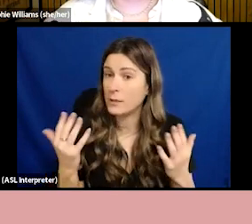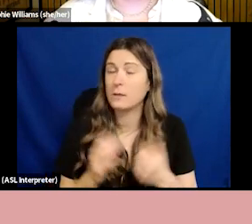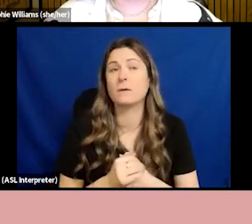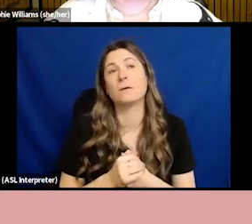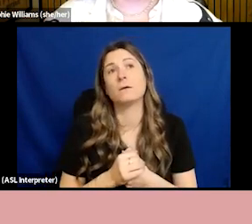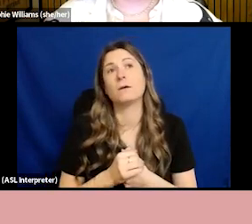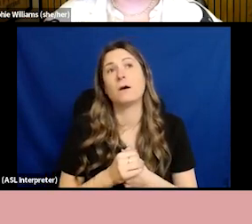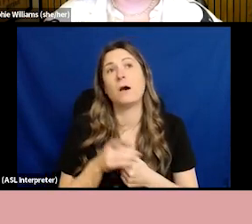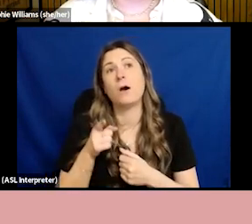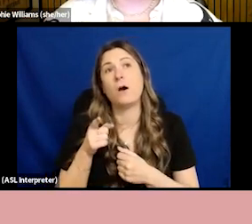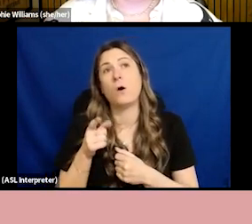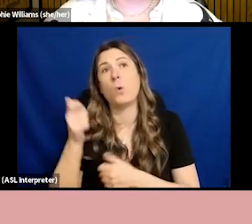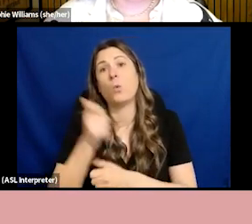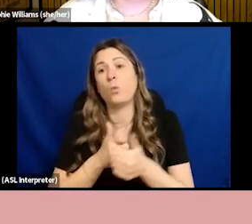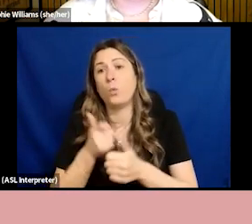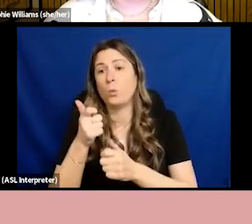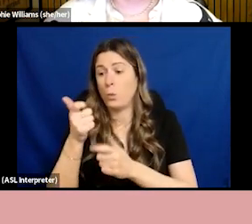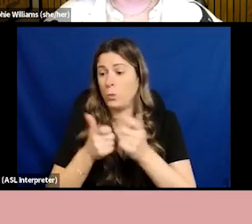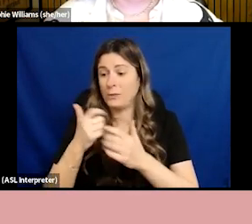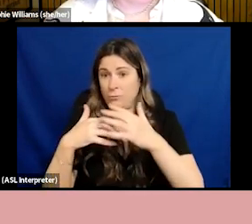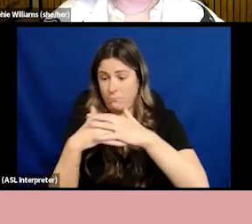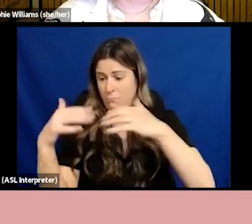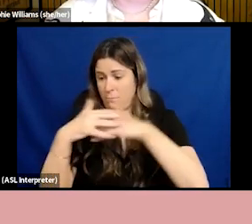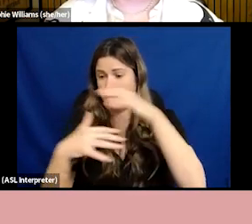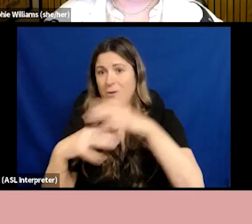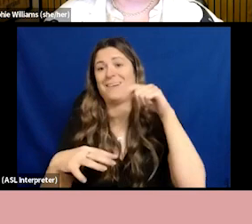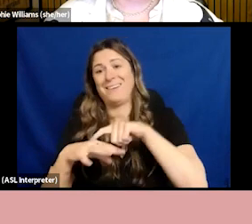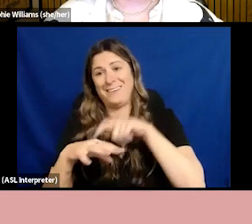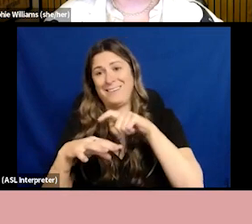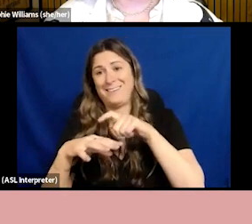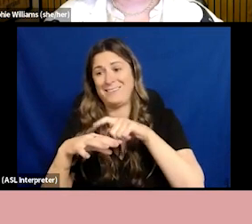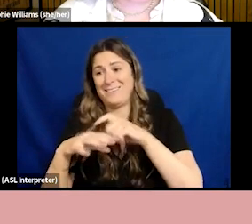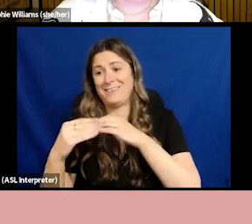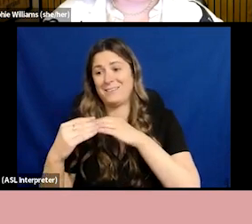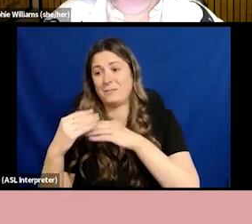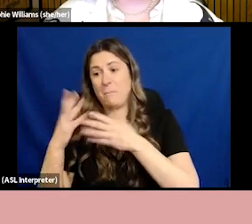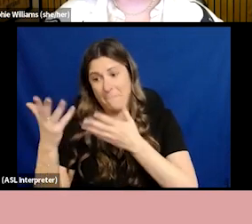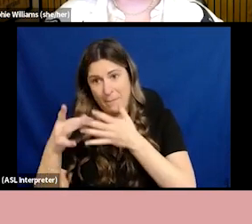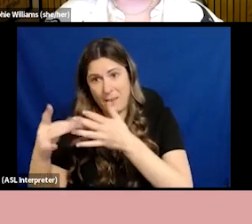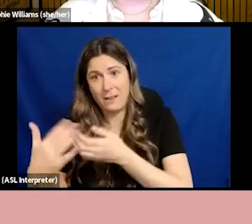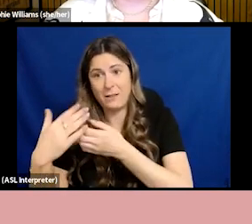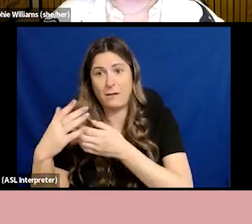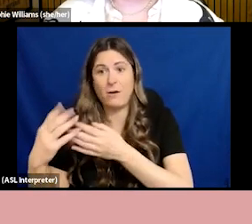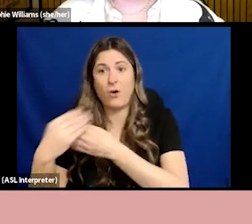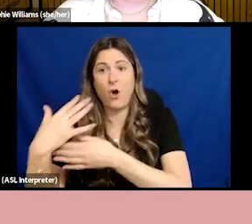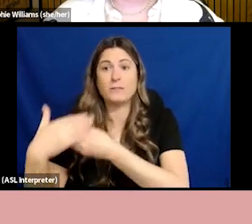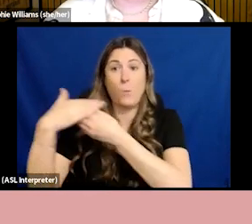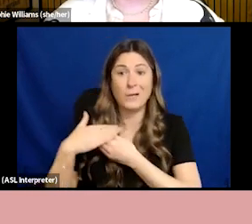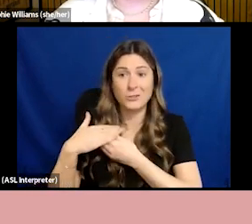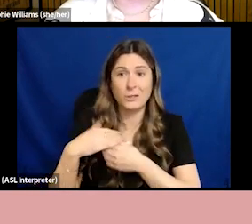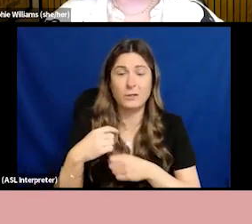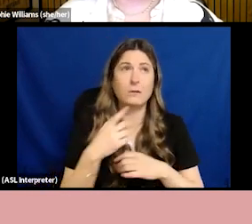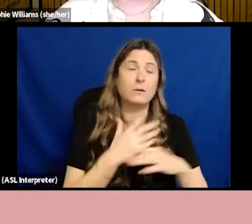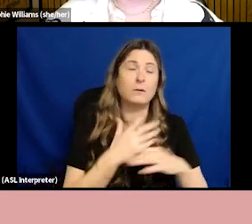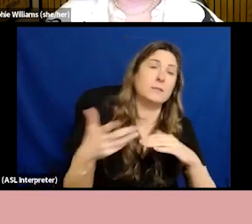uplifted and which have been marginalised. This can be hard to do. It's going to be intimidating, but it really